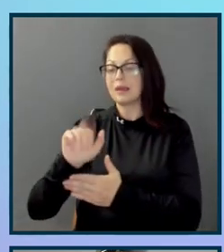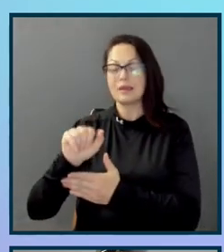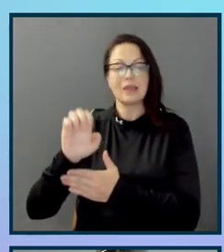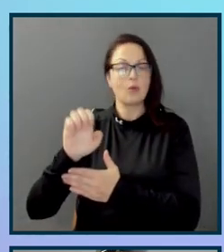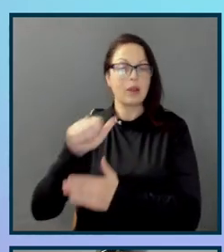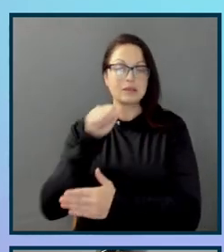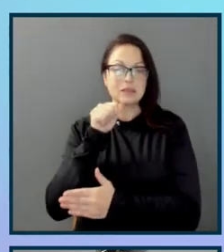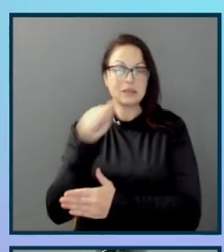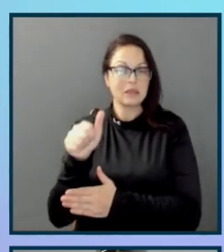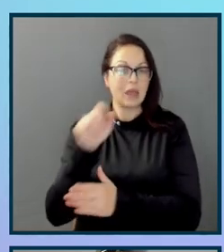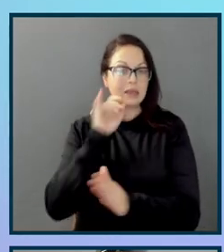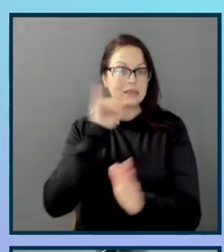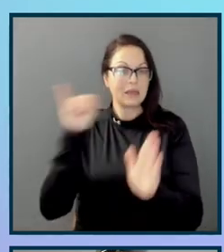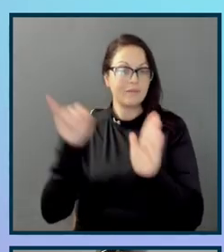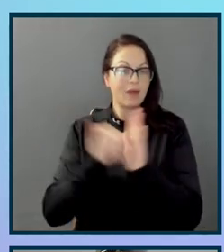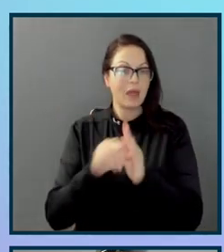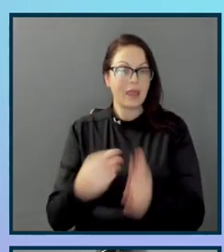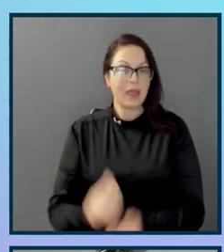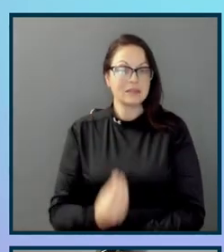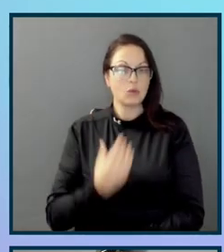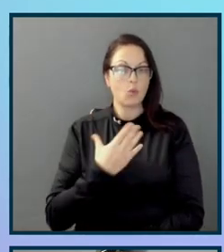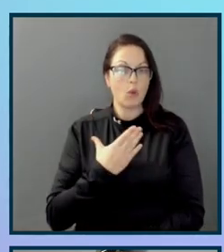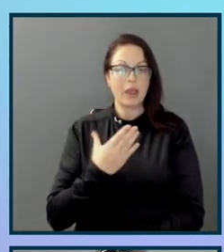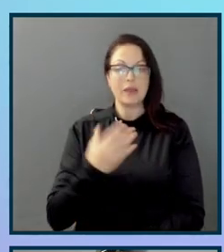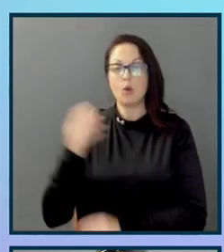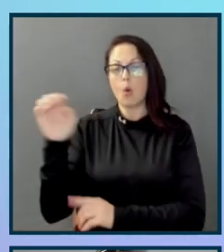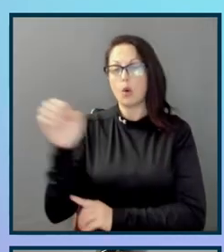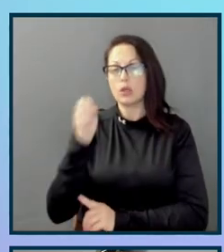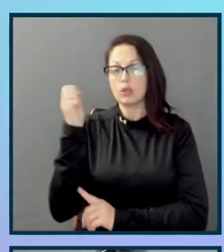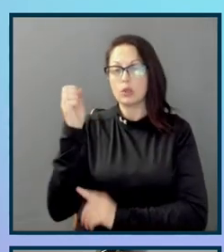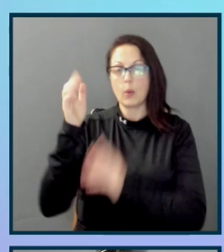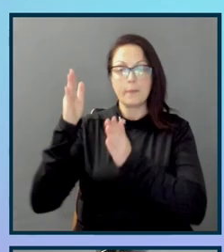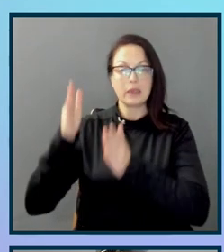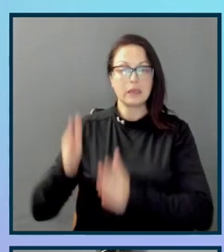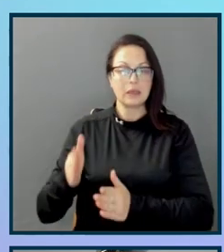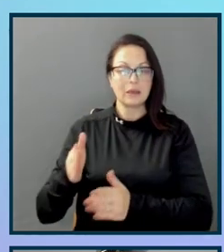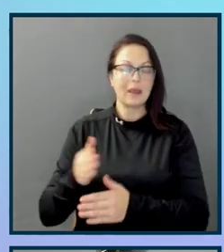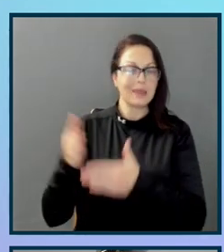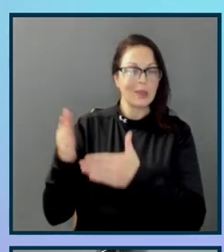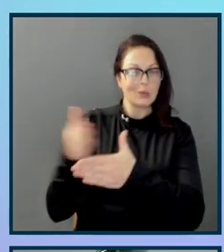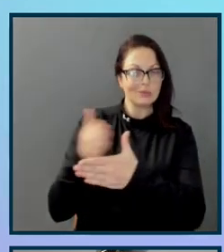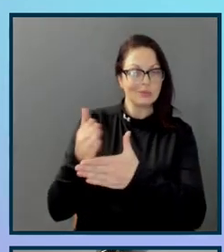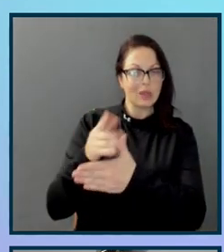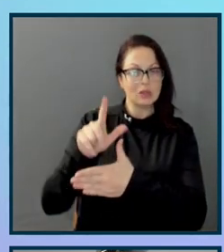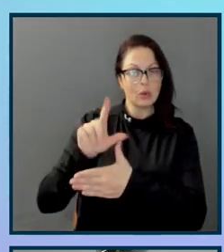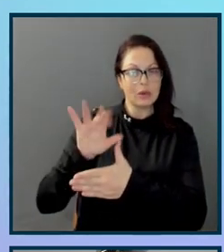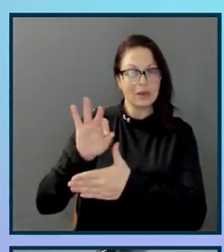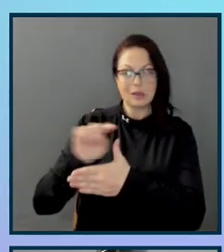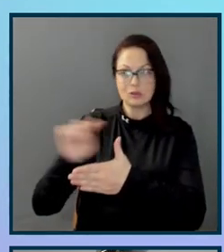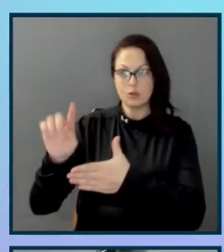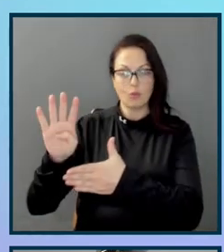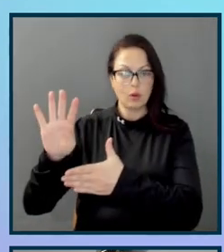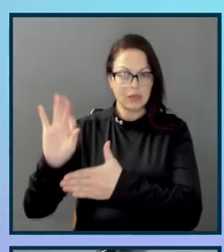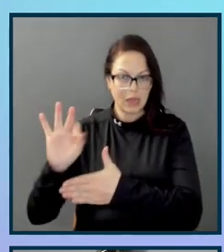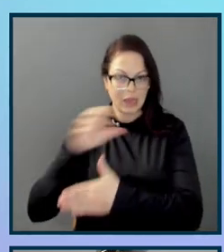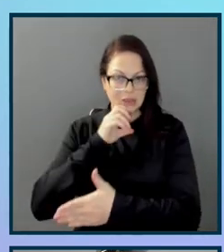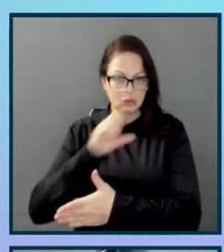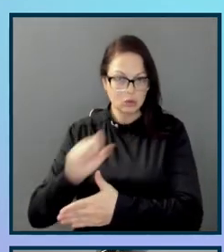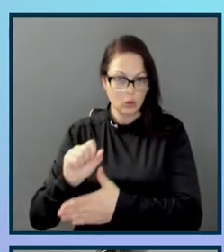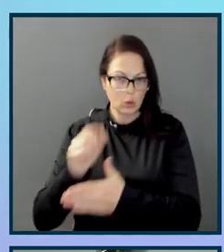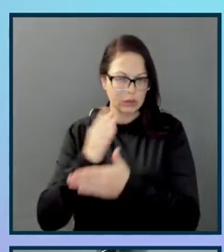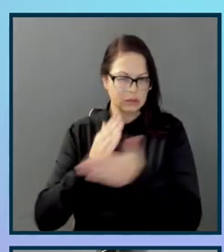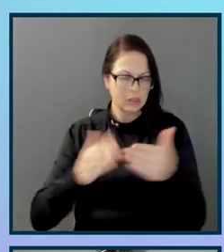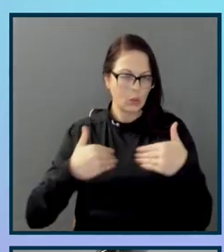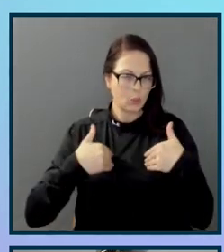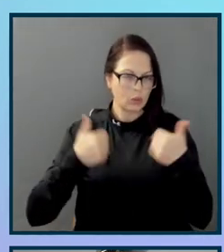And also that the majority of our users were between the ages of 30 years old to 49 years old. However, some were a little bit younger using this site versus a